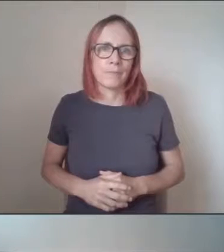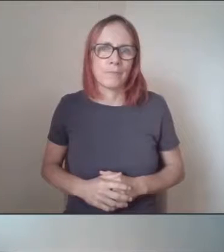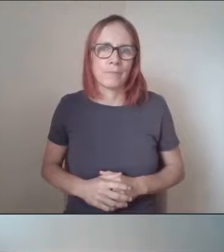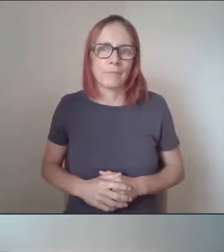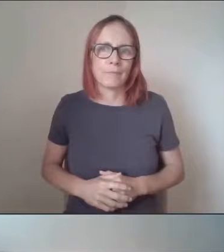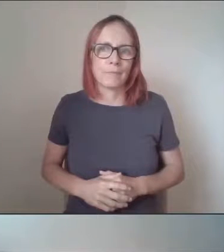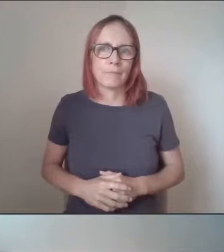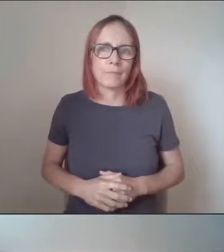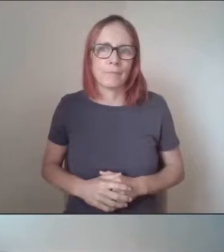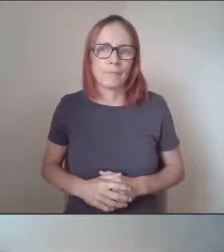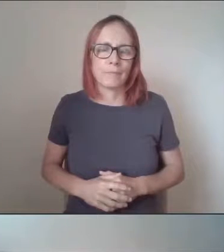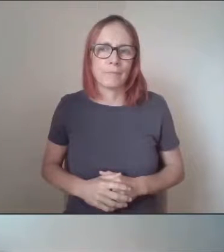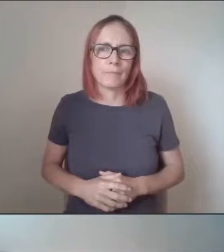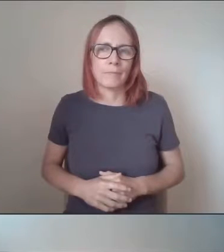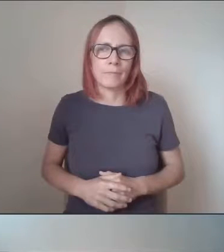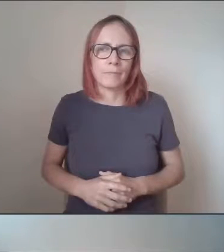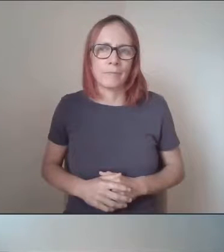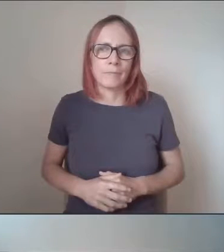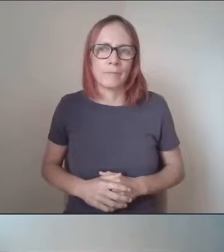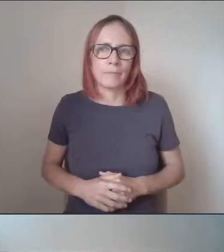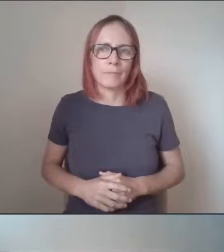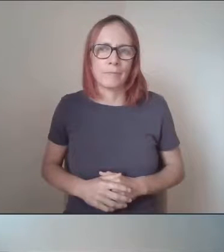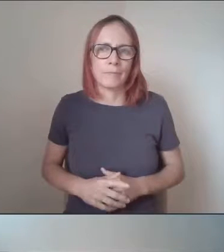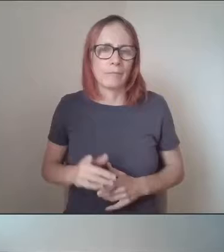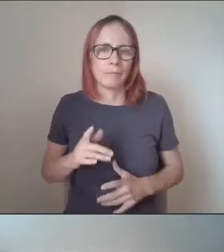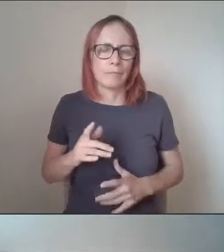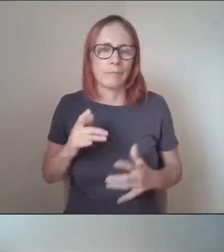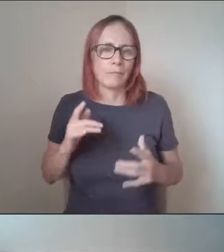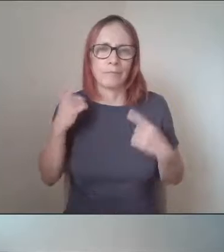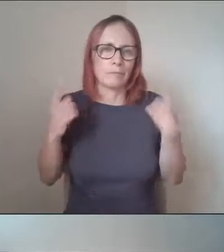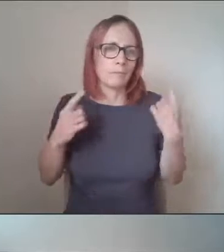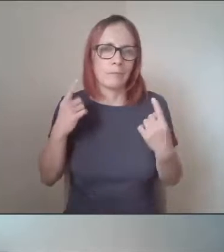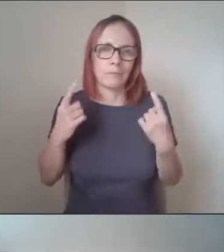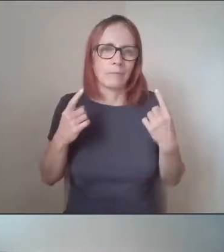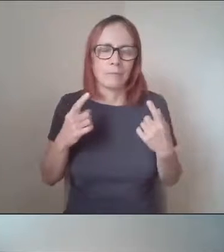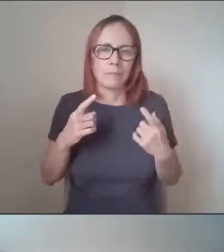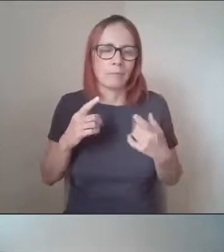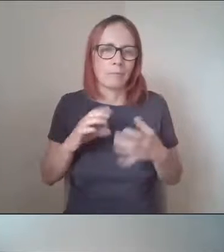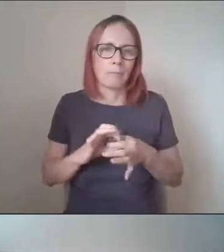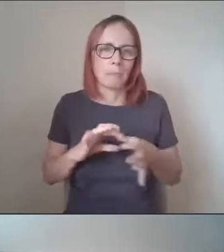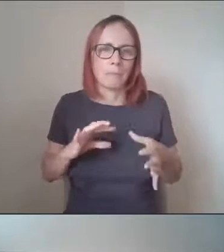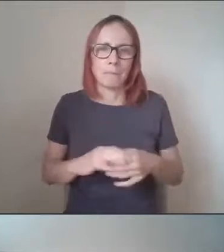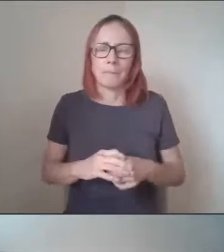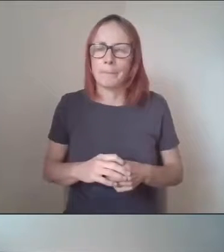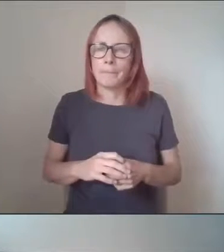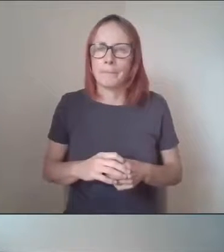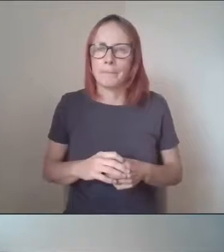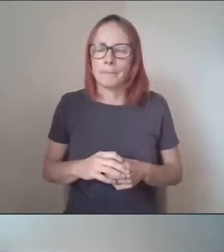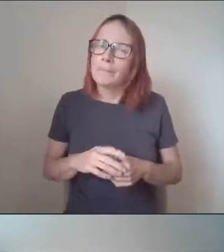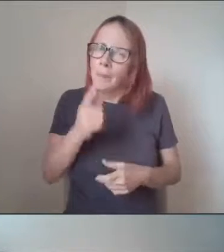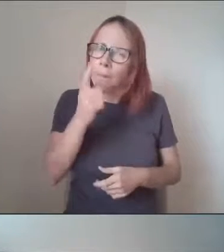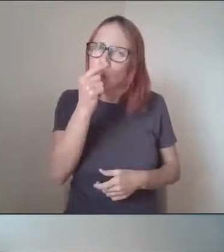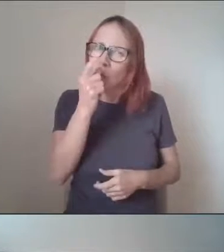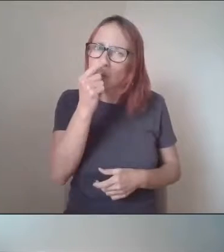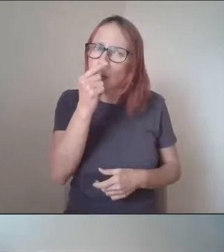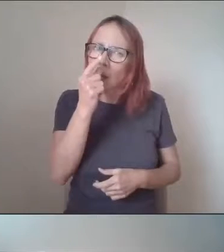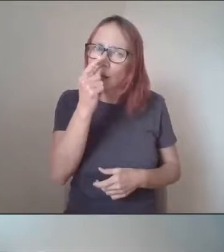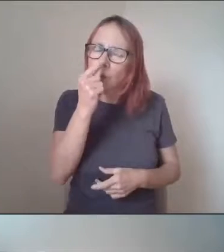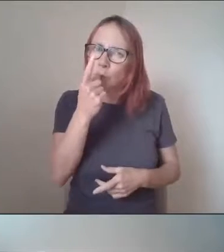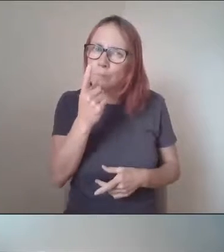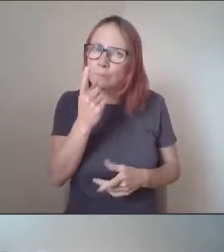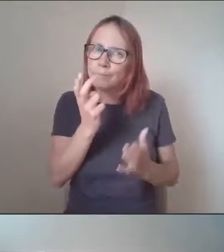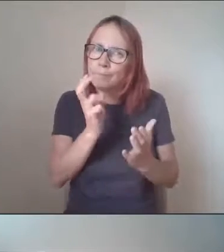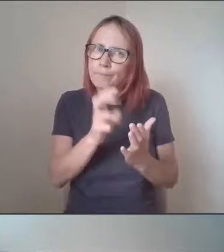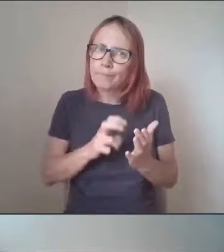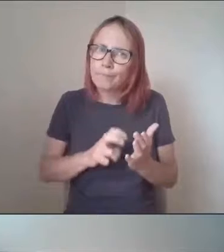Just to make sure, oh sorry, it's like it's cutting, but is it still possible to sign up and to both your